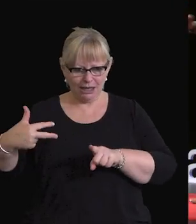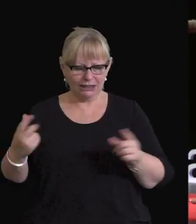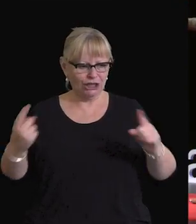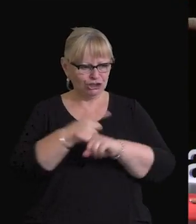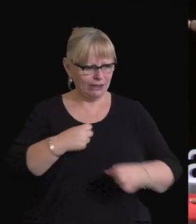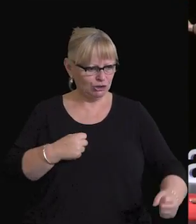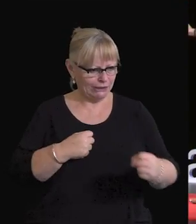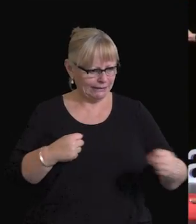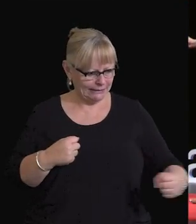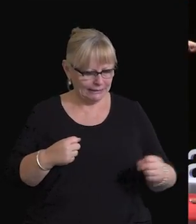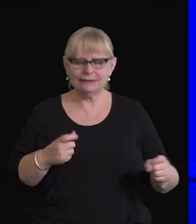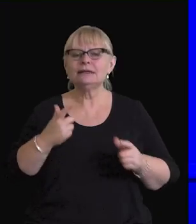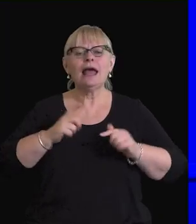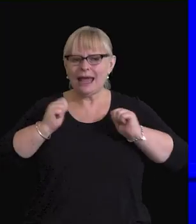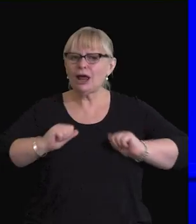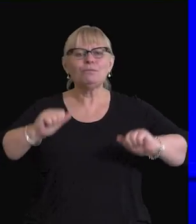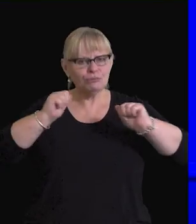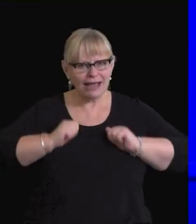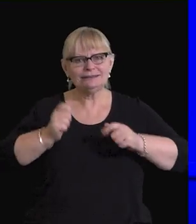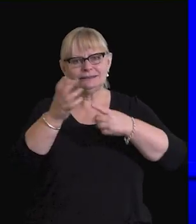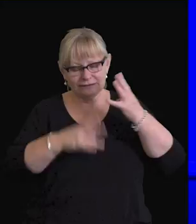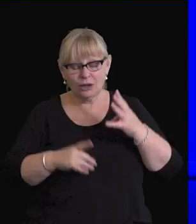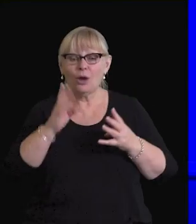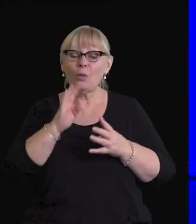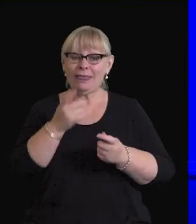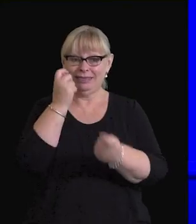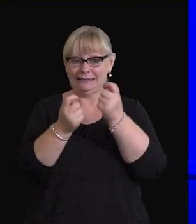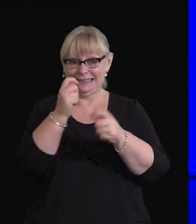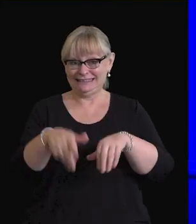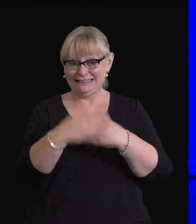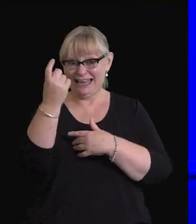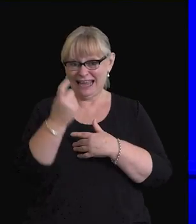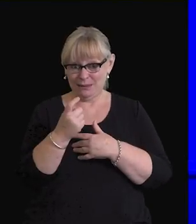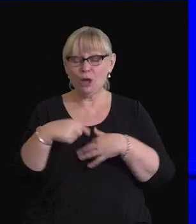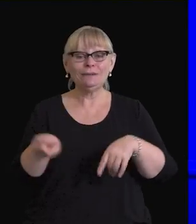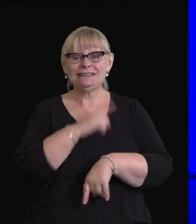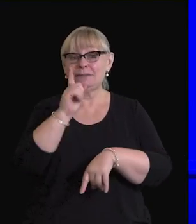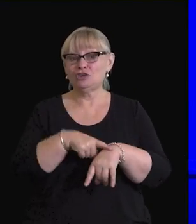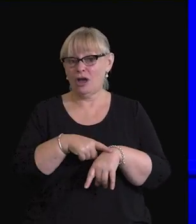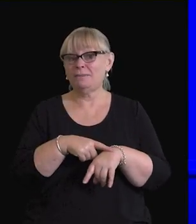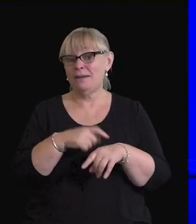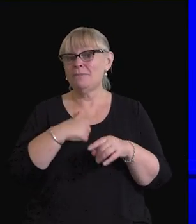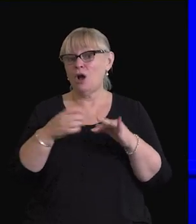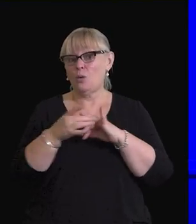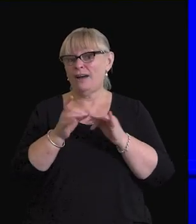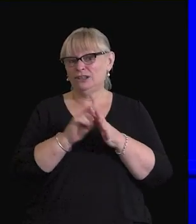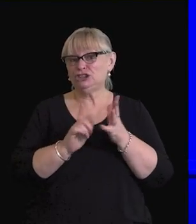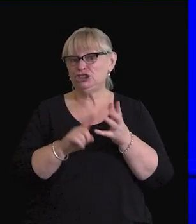and I practised each one. The day of the test came. It was also the day that my wife was due.